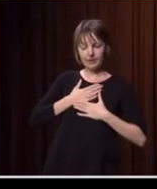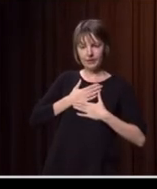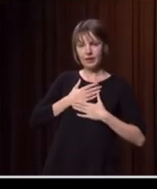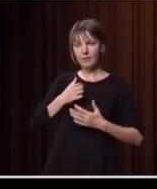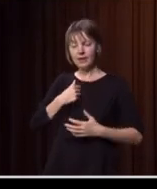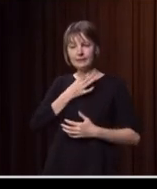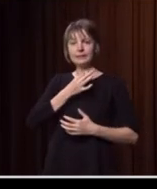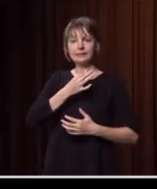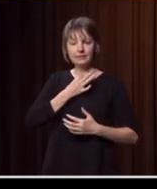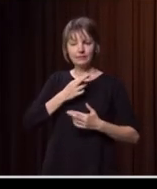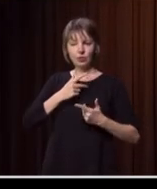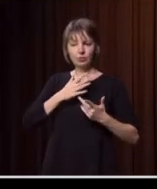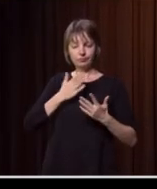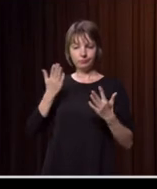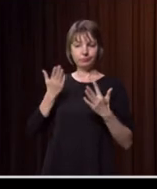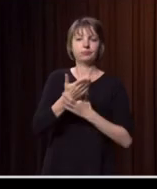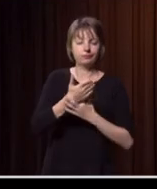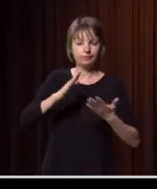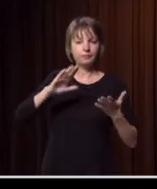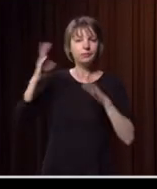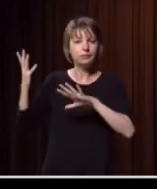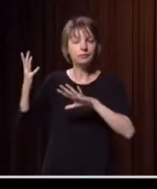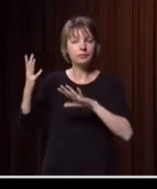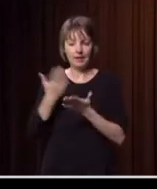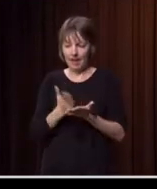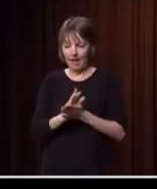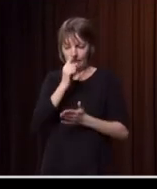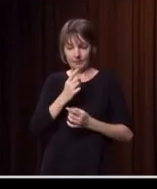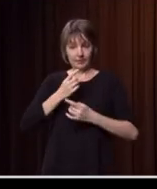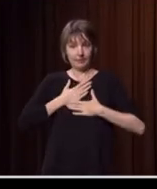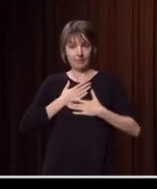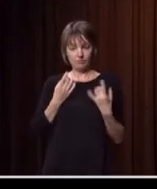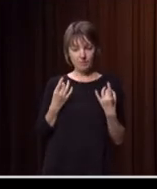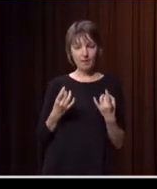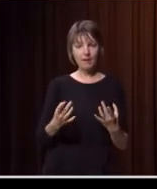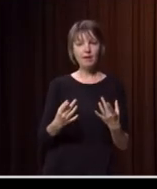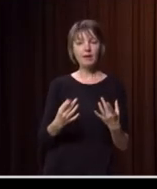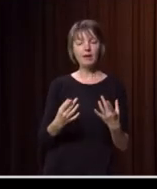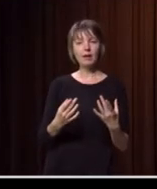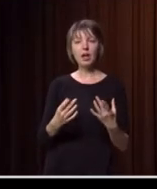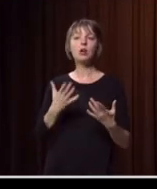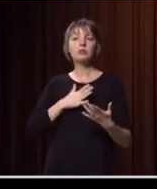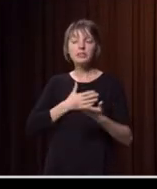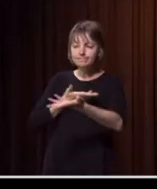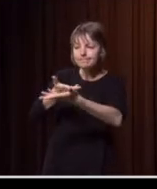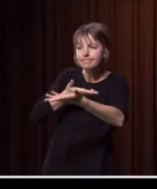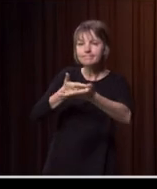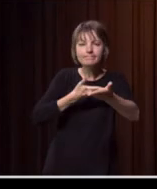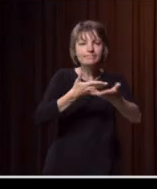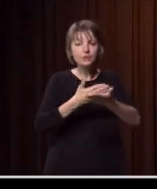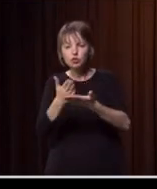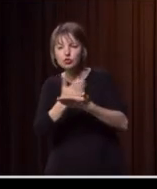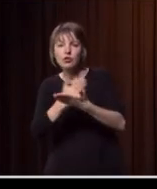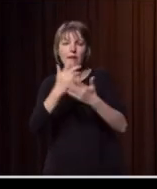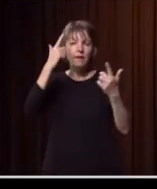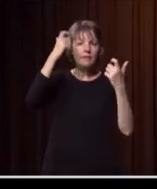Then most importantly, we've got to try and do something about that. So how do we prepare ourselves individually? We have conversations, we share insights, we share, we share